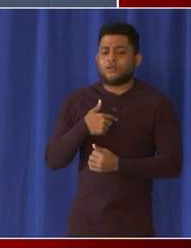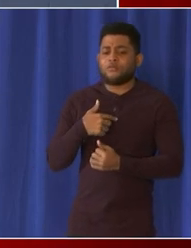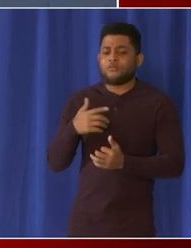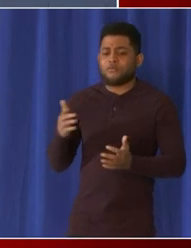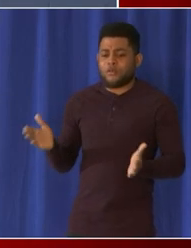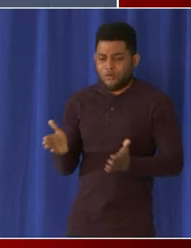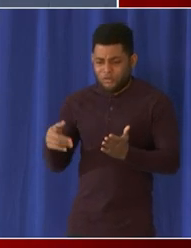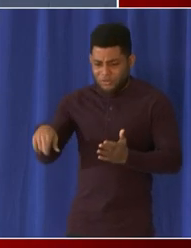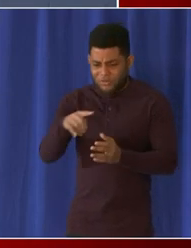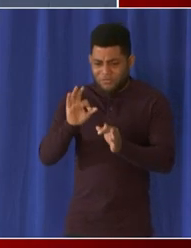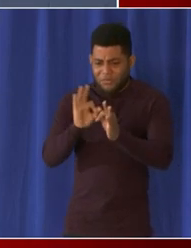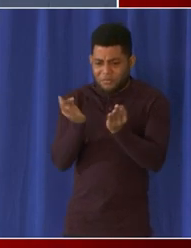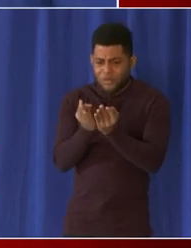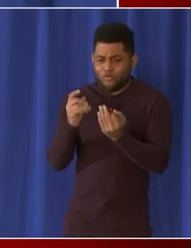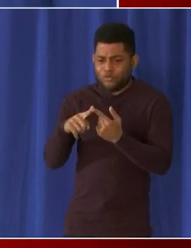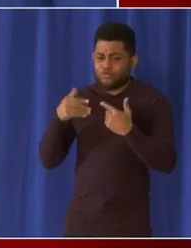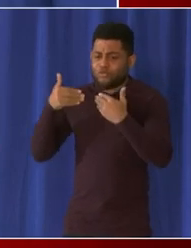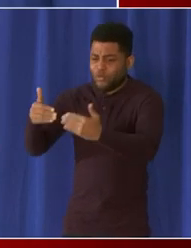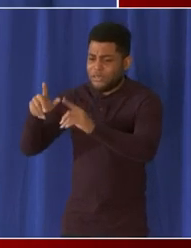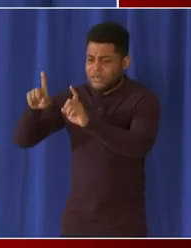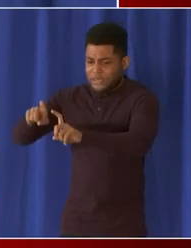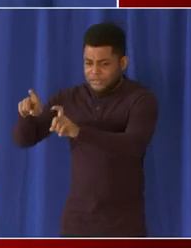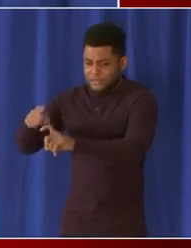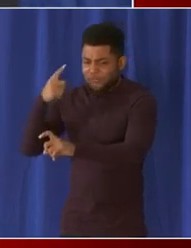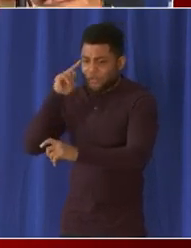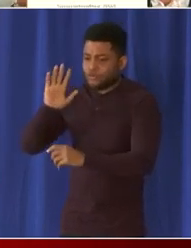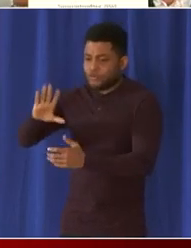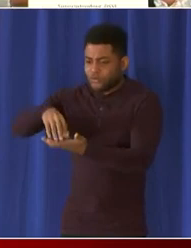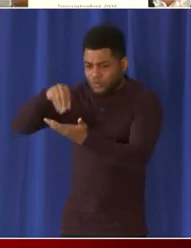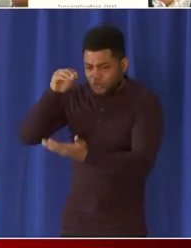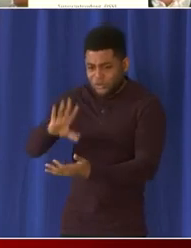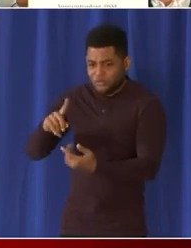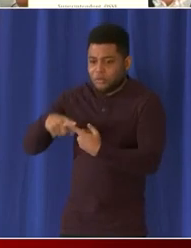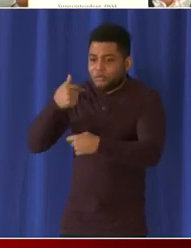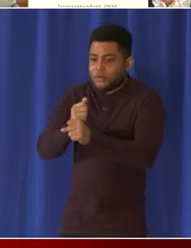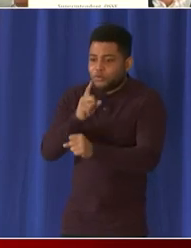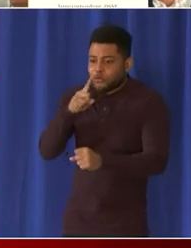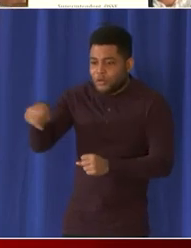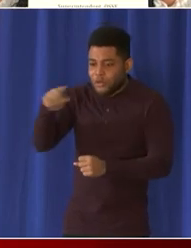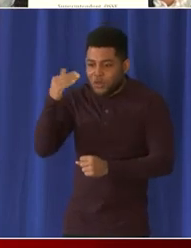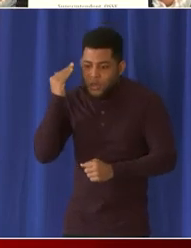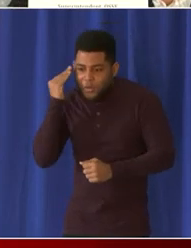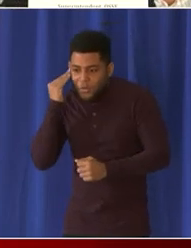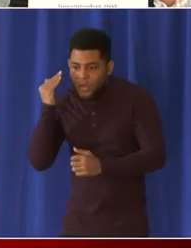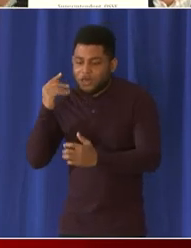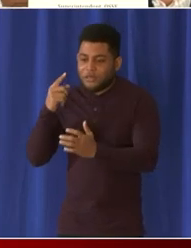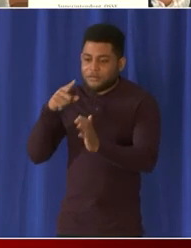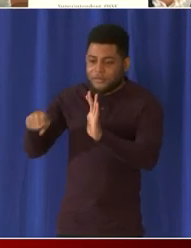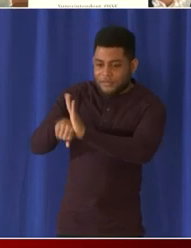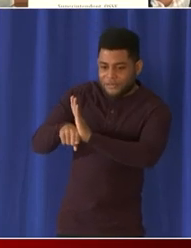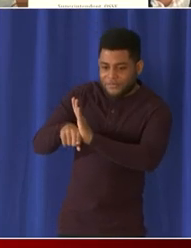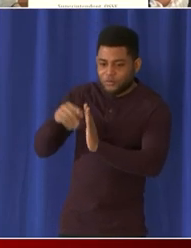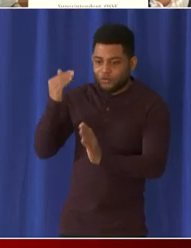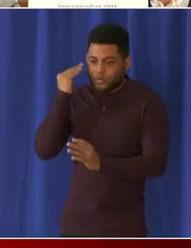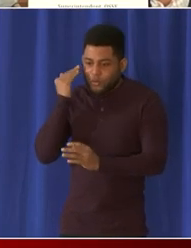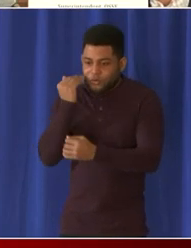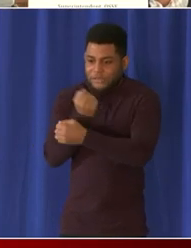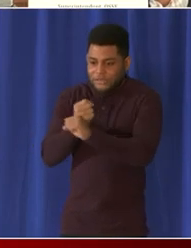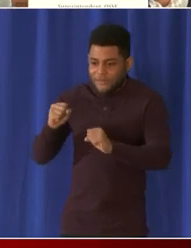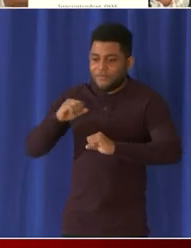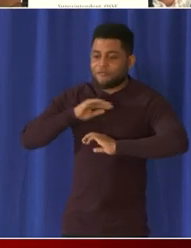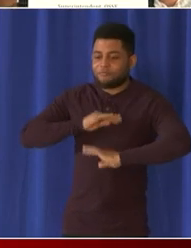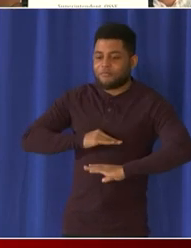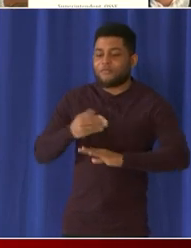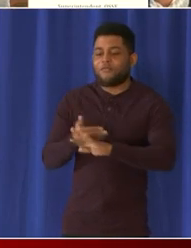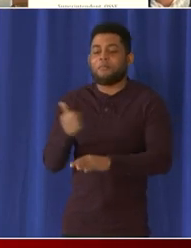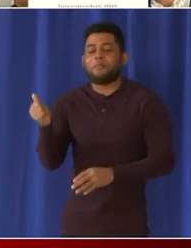available throughout the district to test their students and send them back with the best data that they had a student would return to school and participate